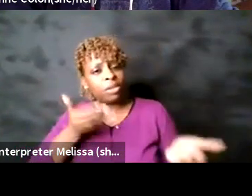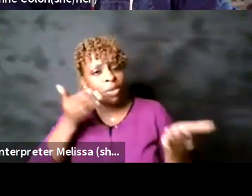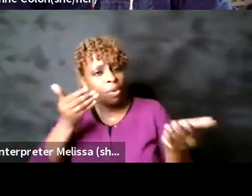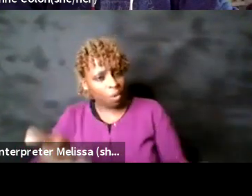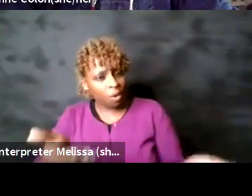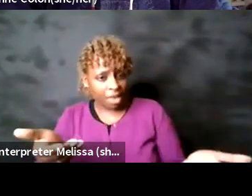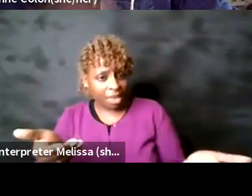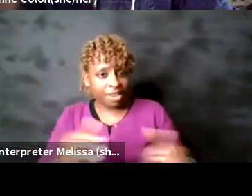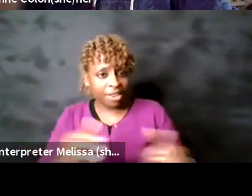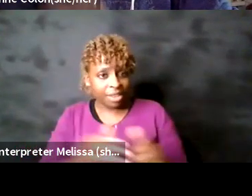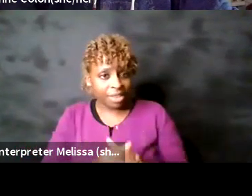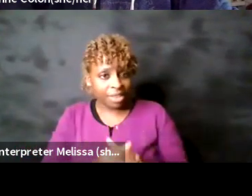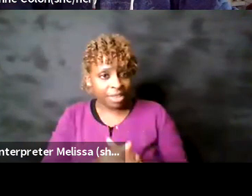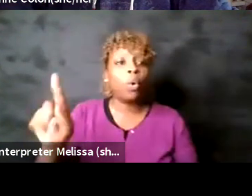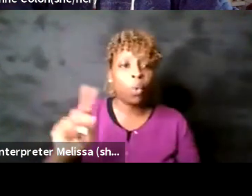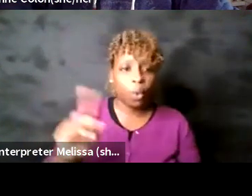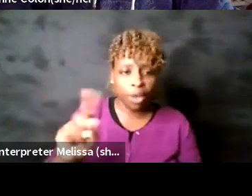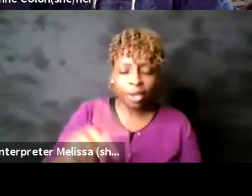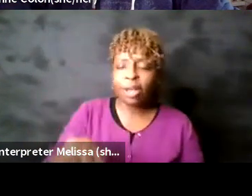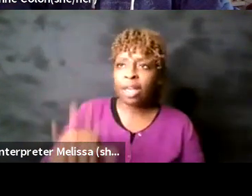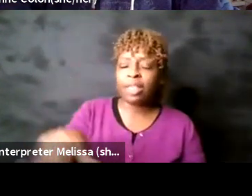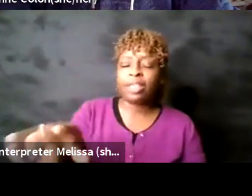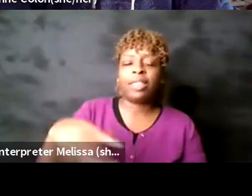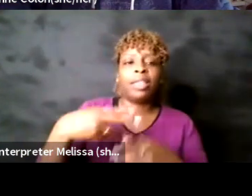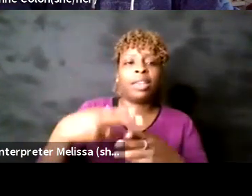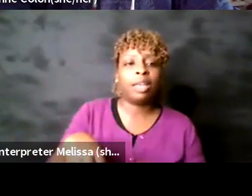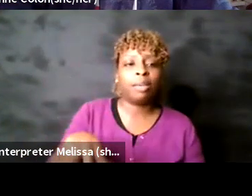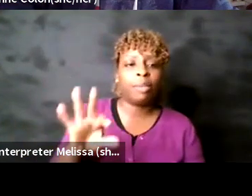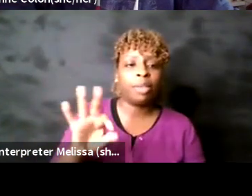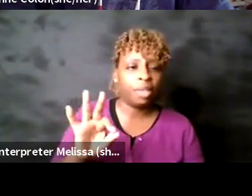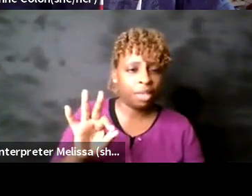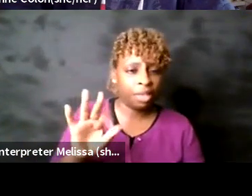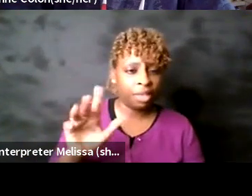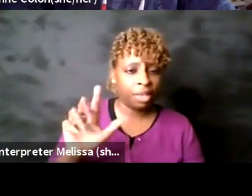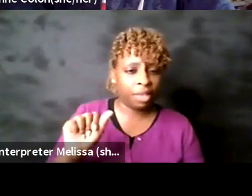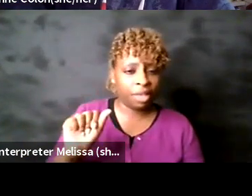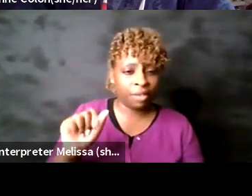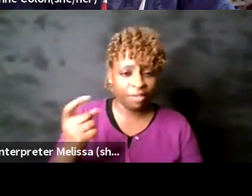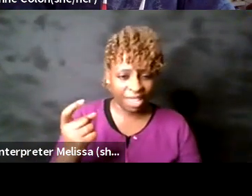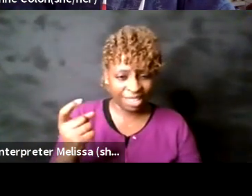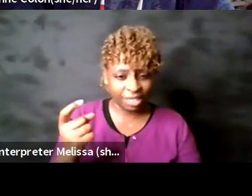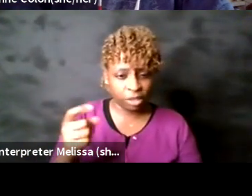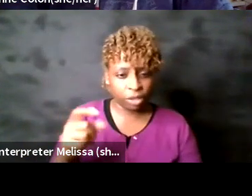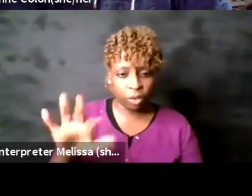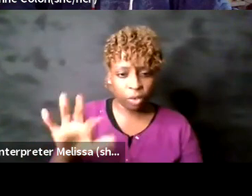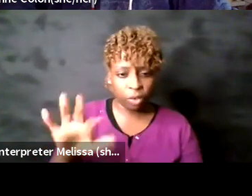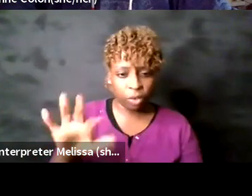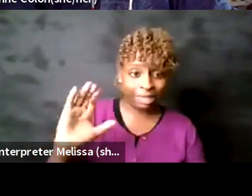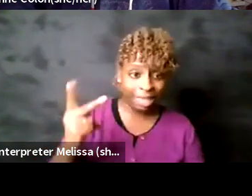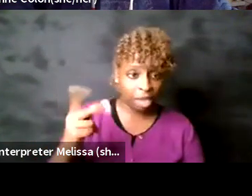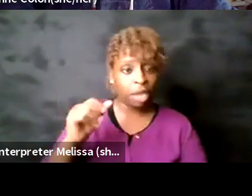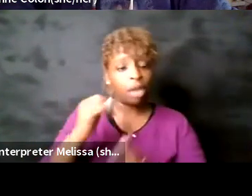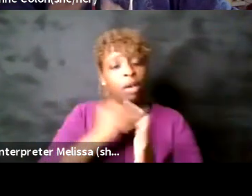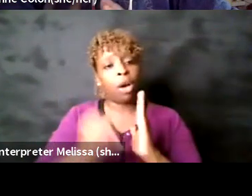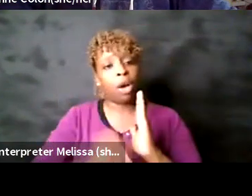at the flax my pup is running back there uh it is at the flax um art store in oakland on 16th